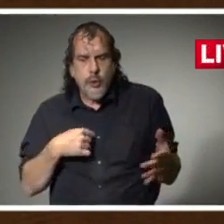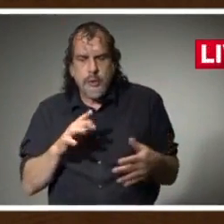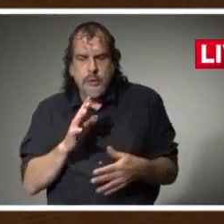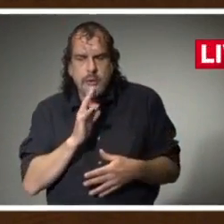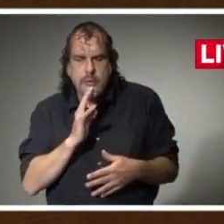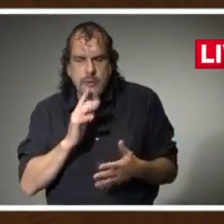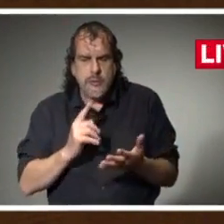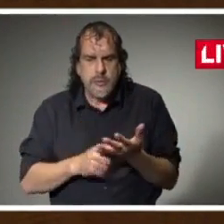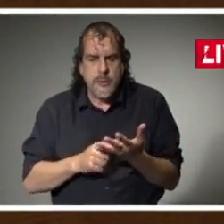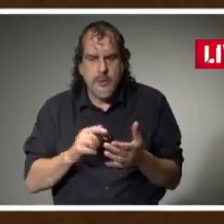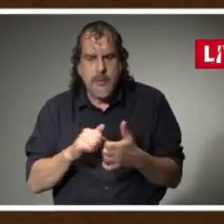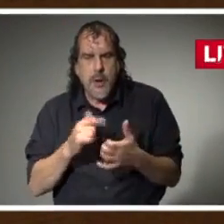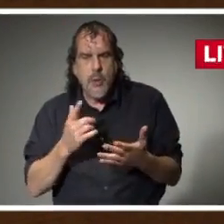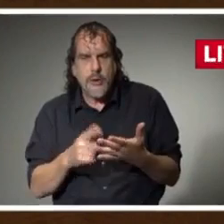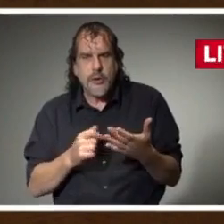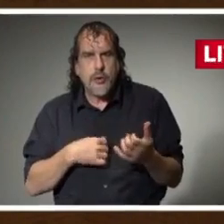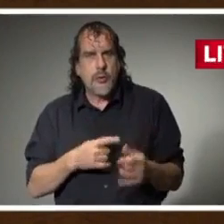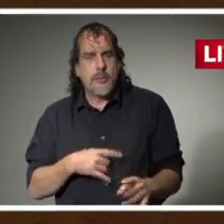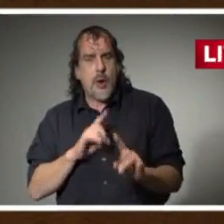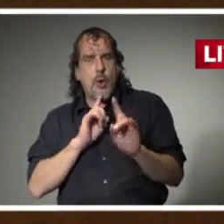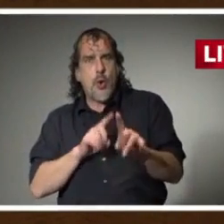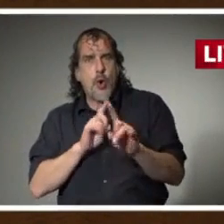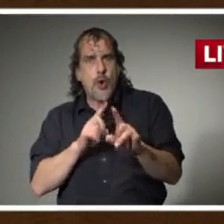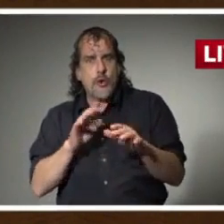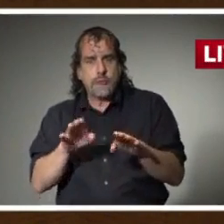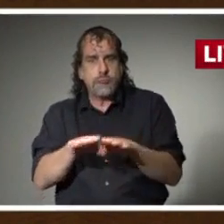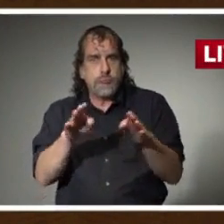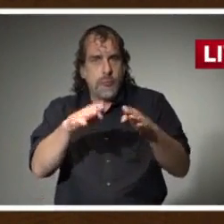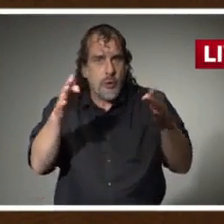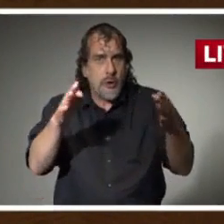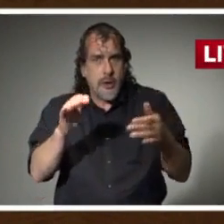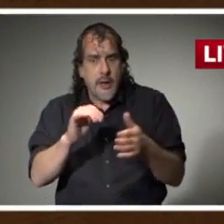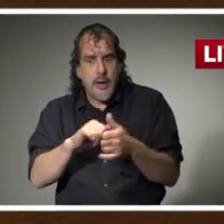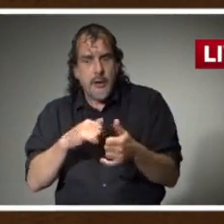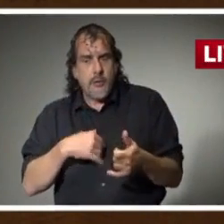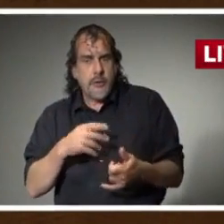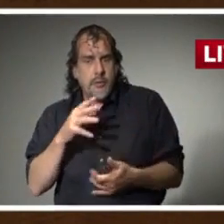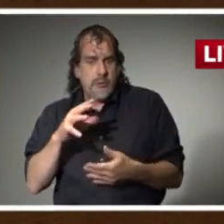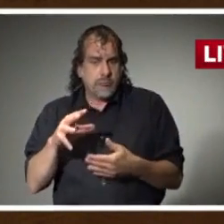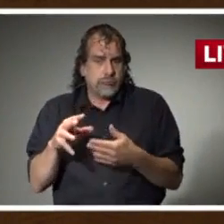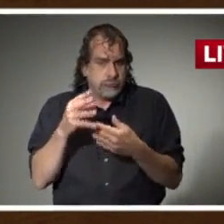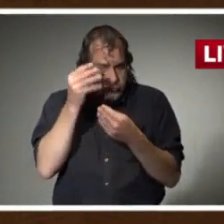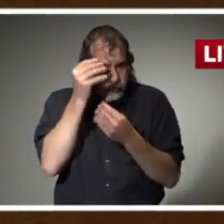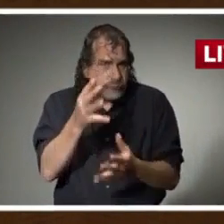and our measures. I would expect additional news on that soon.